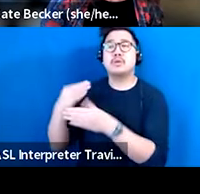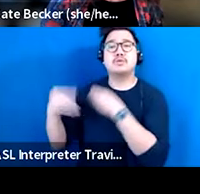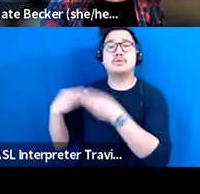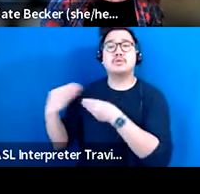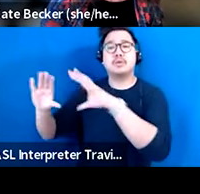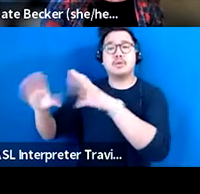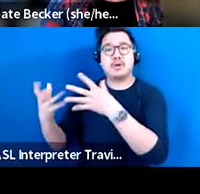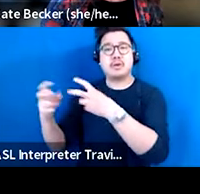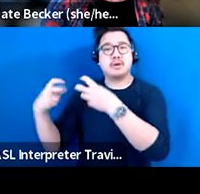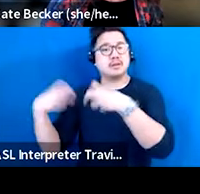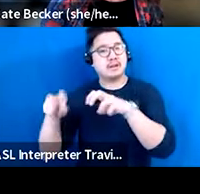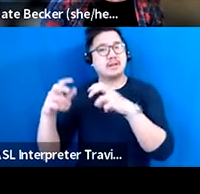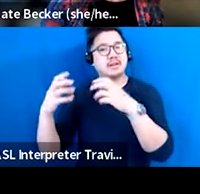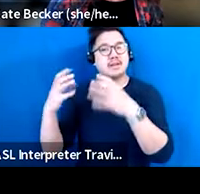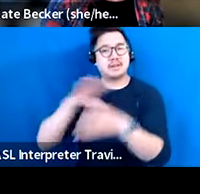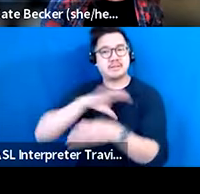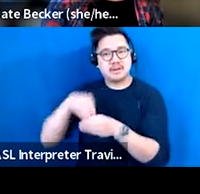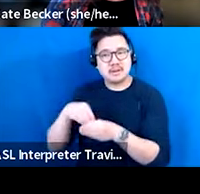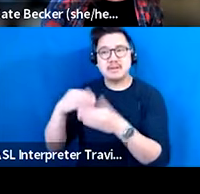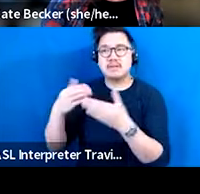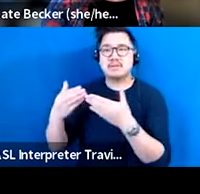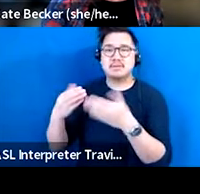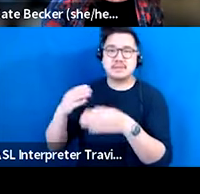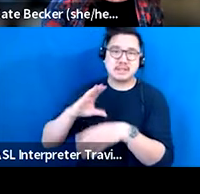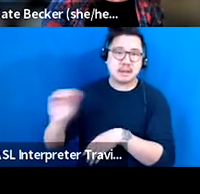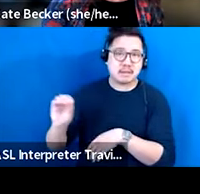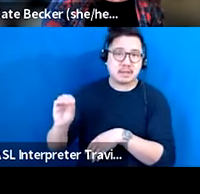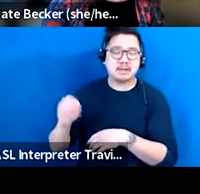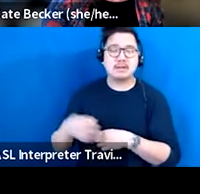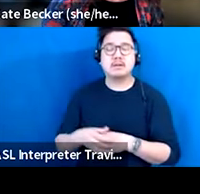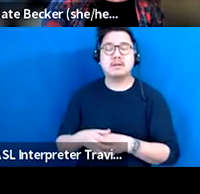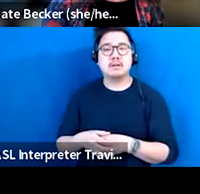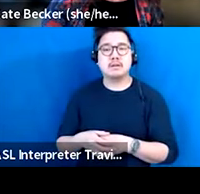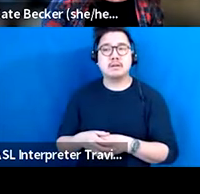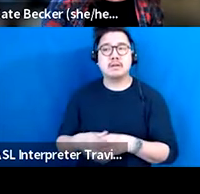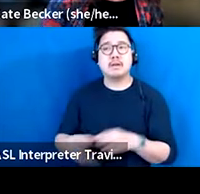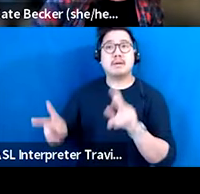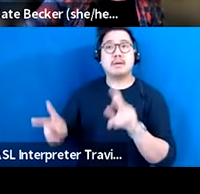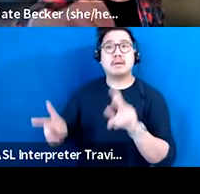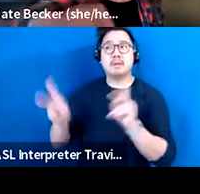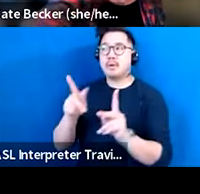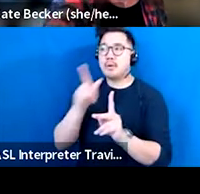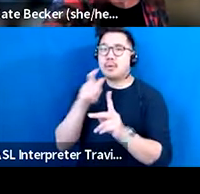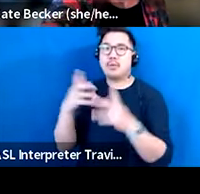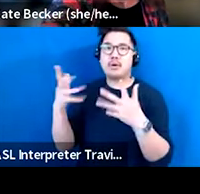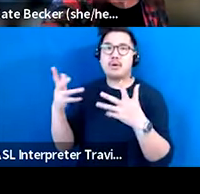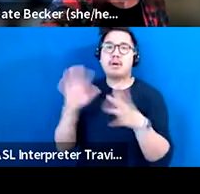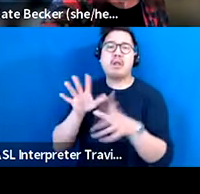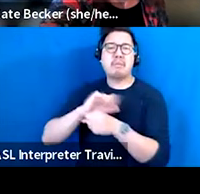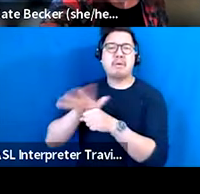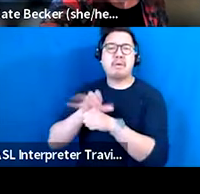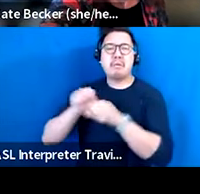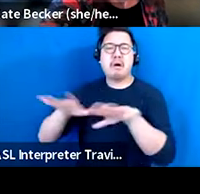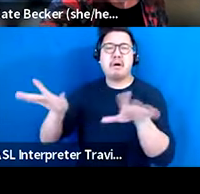to transition to other parts of the company. And those people are going to come having been affected by this massive, visceral event.